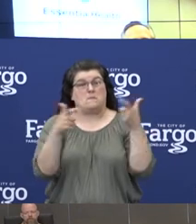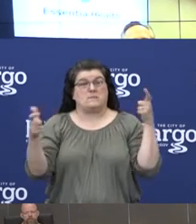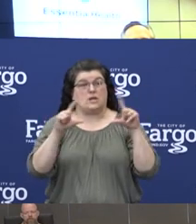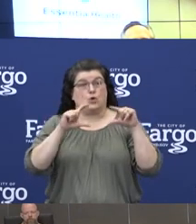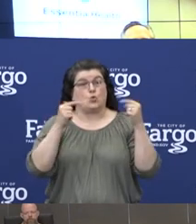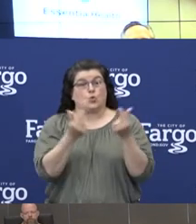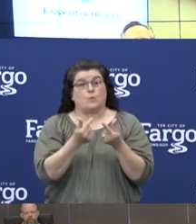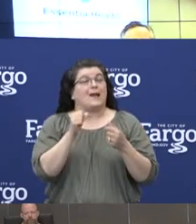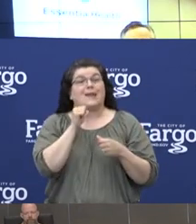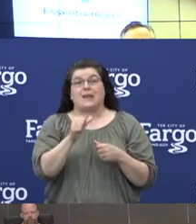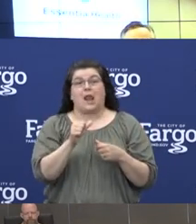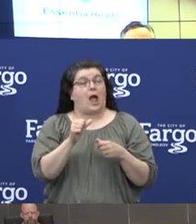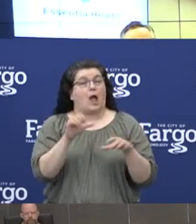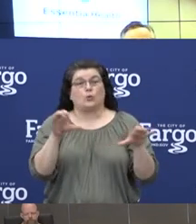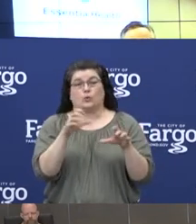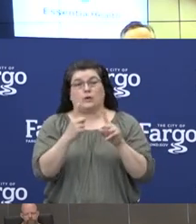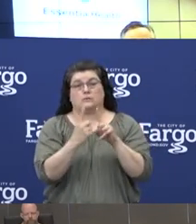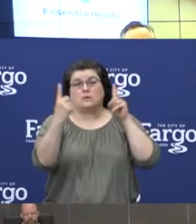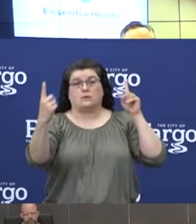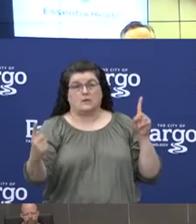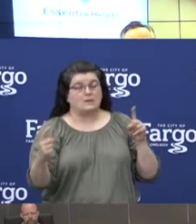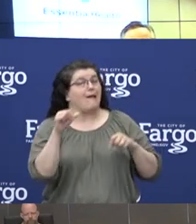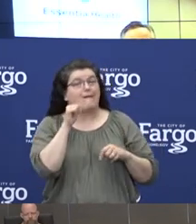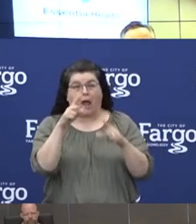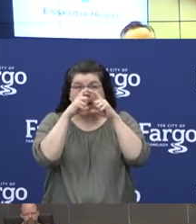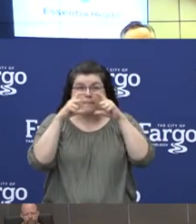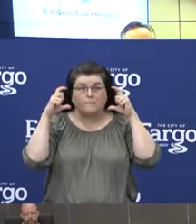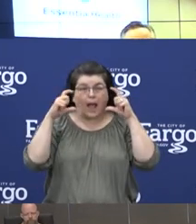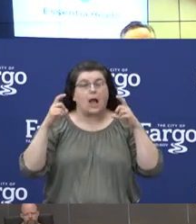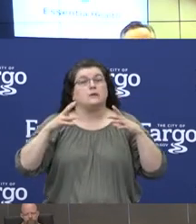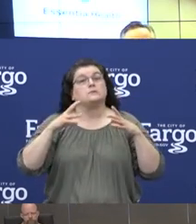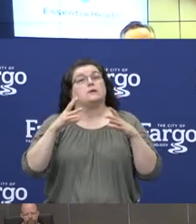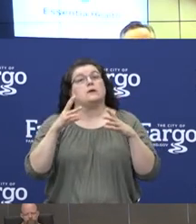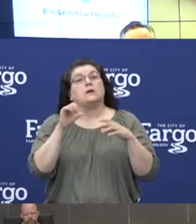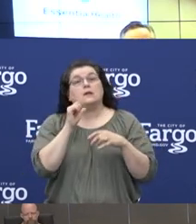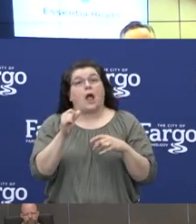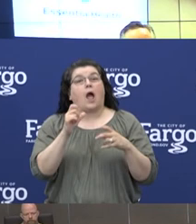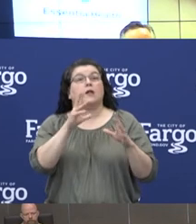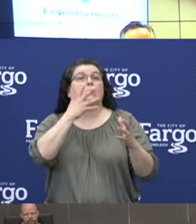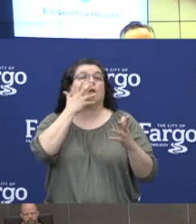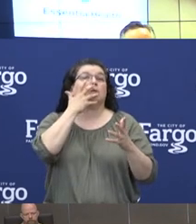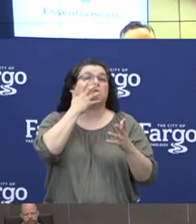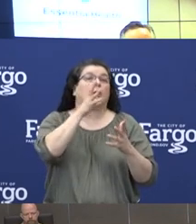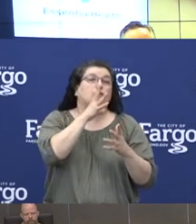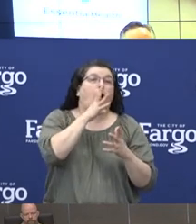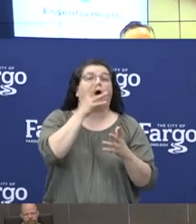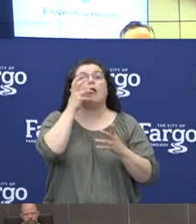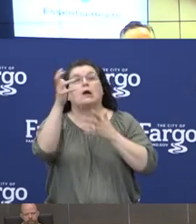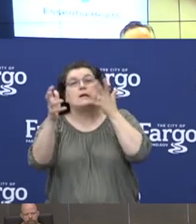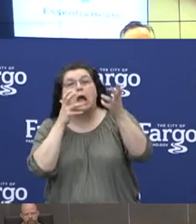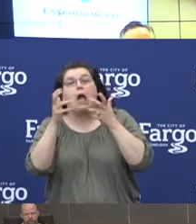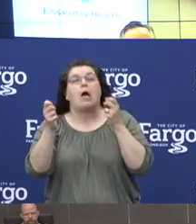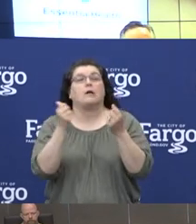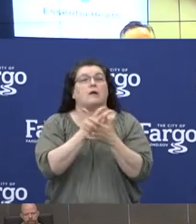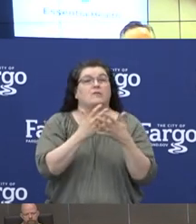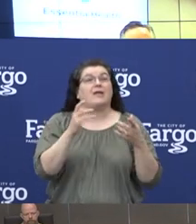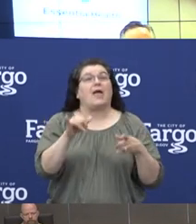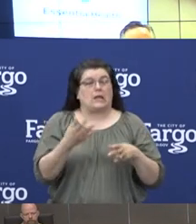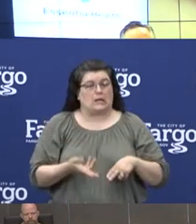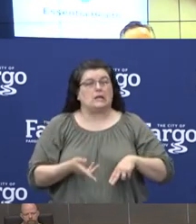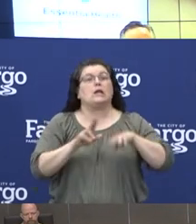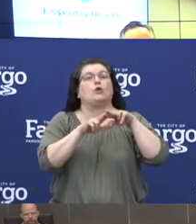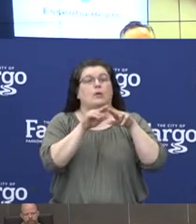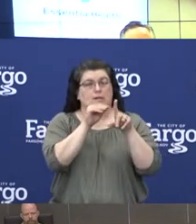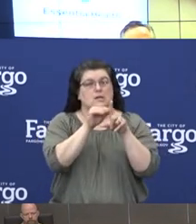without practicing physical distancing or wearing masks along with the frequent talking and yelling that normally occurs does increase your